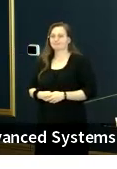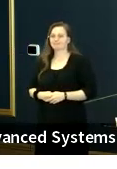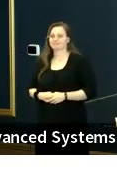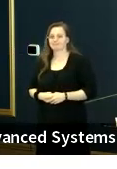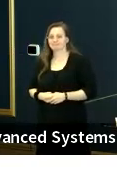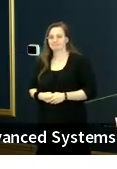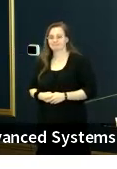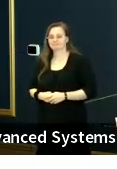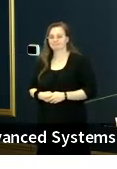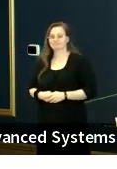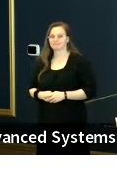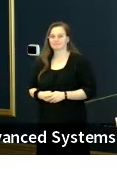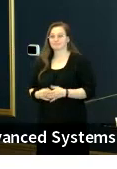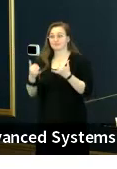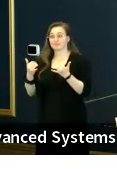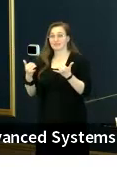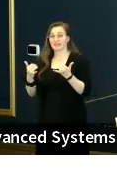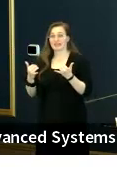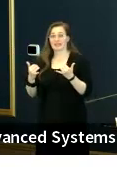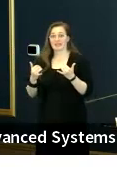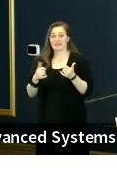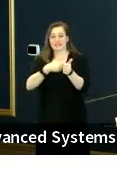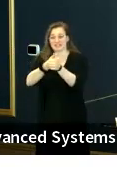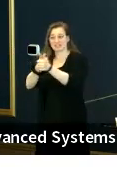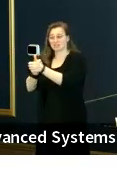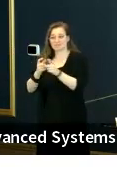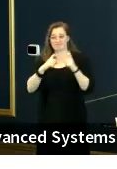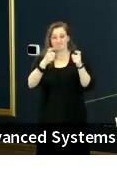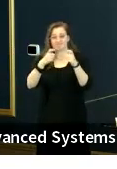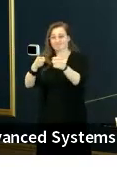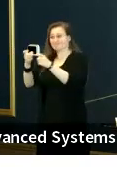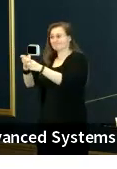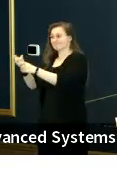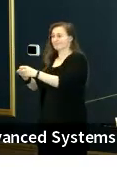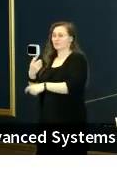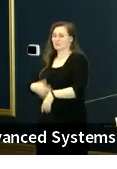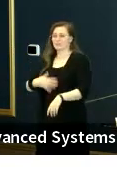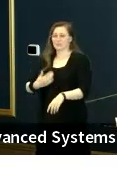these scholarships today have to drive that change.